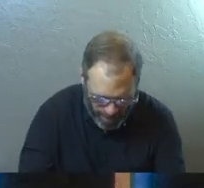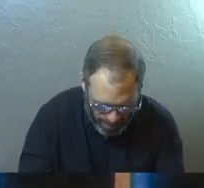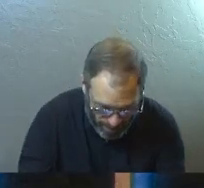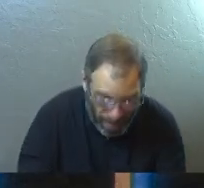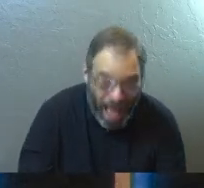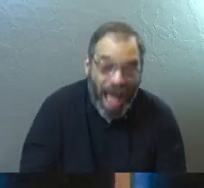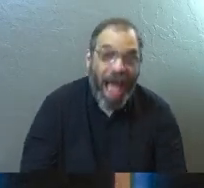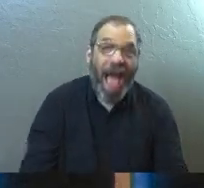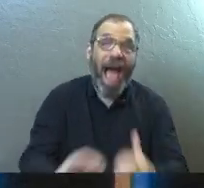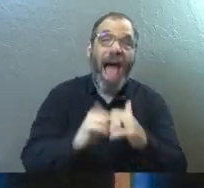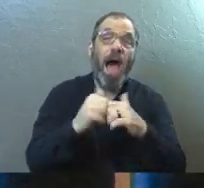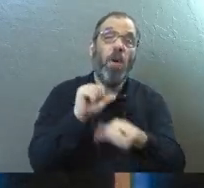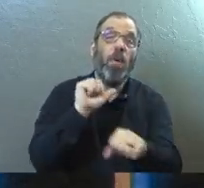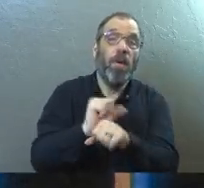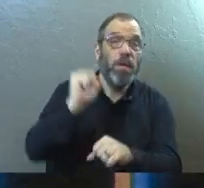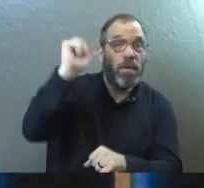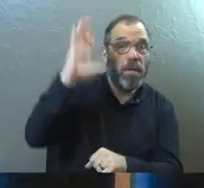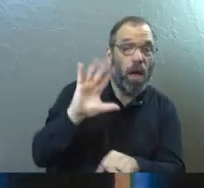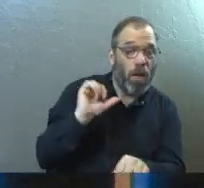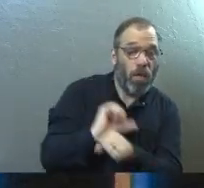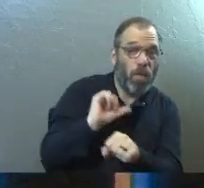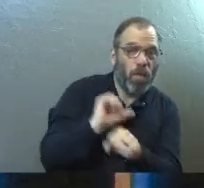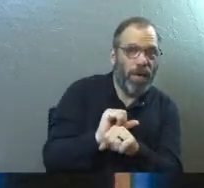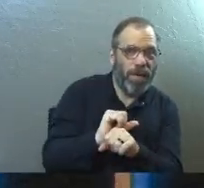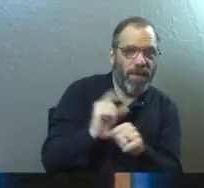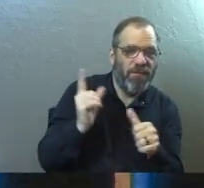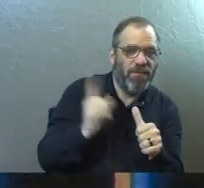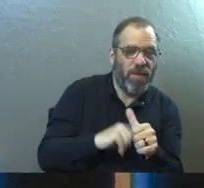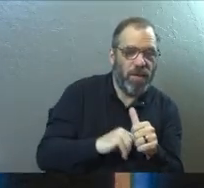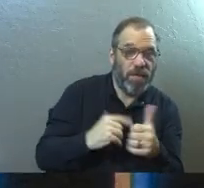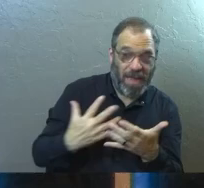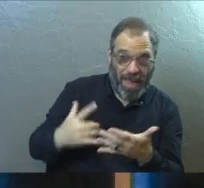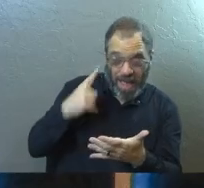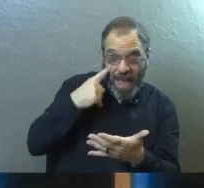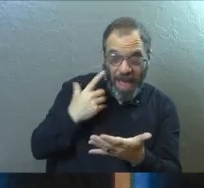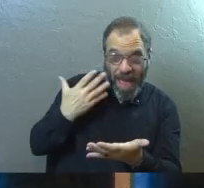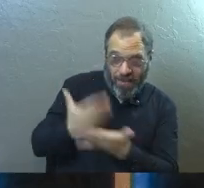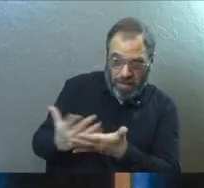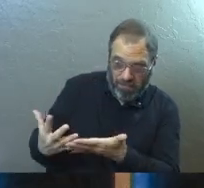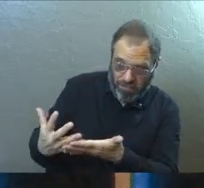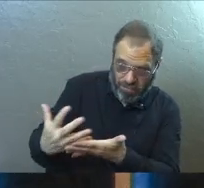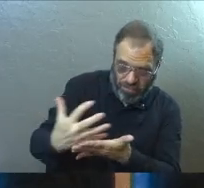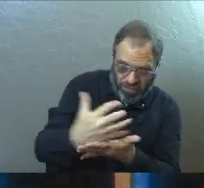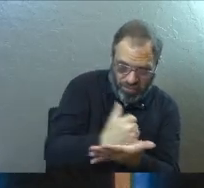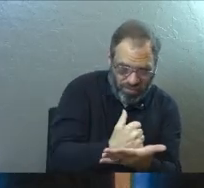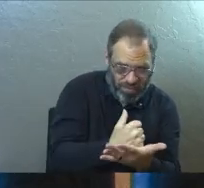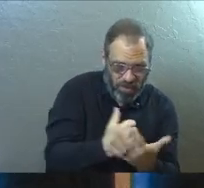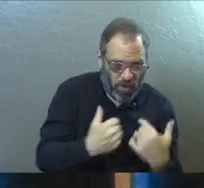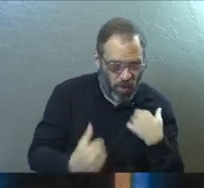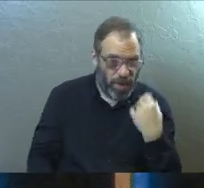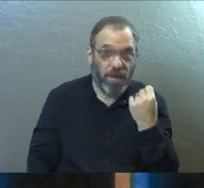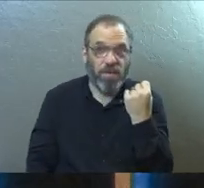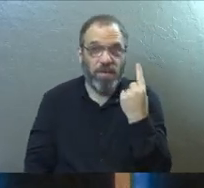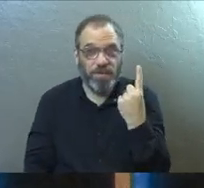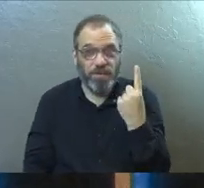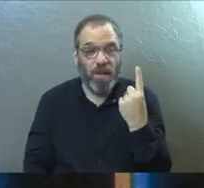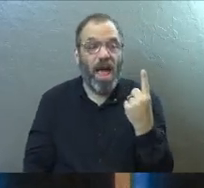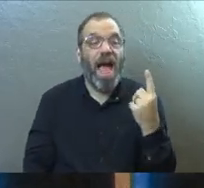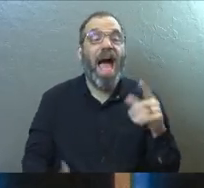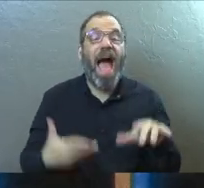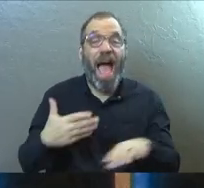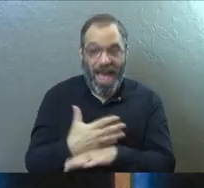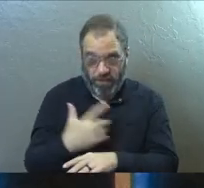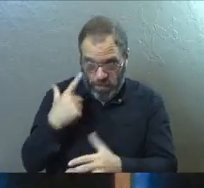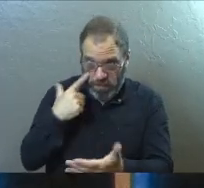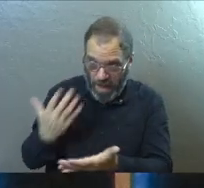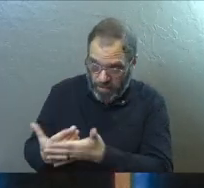the way it works with God, we always have to acquire evidence so that we can understand. And once we've